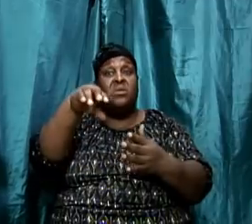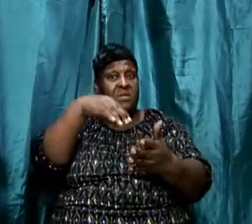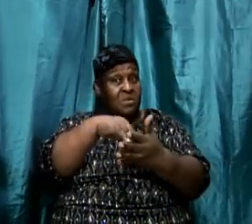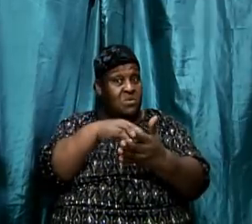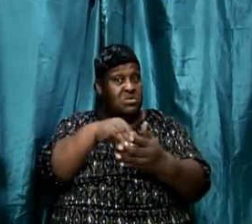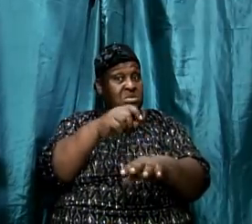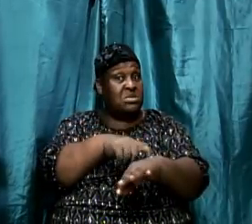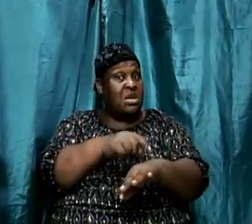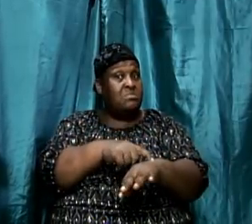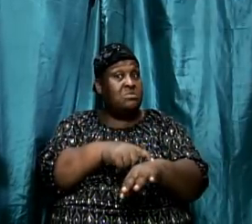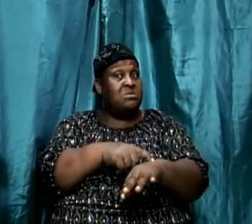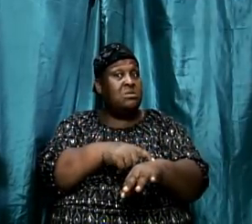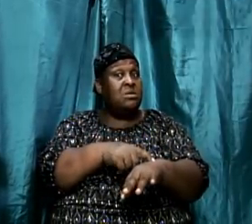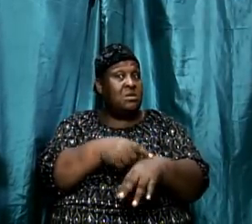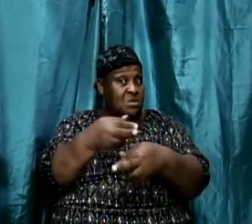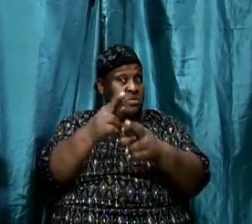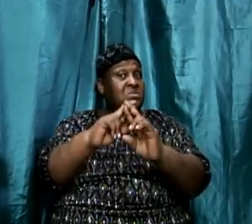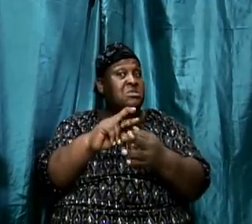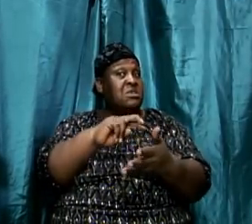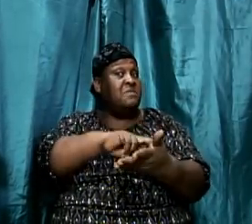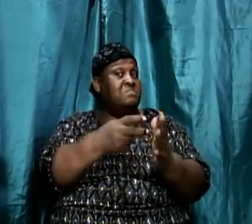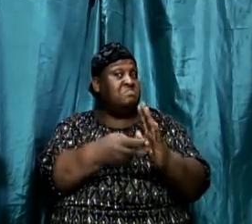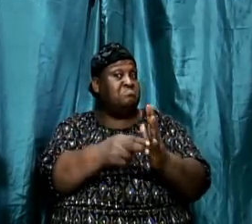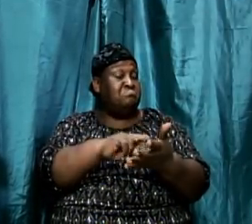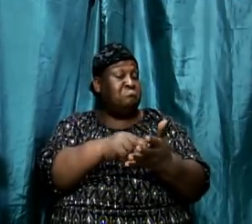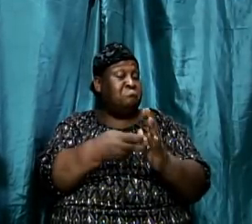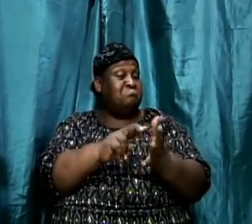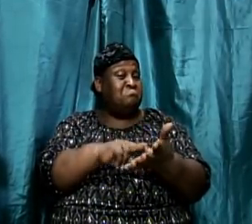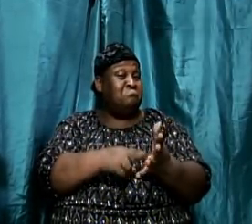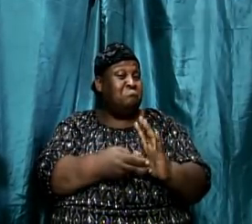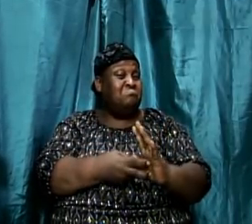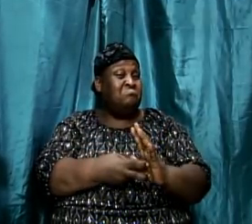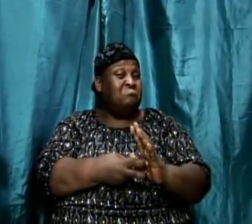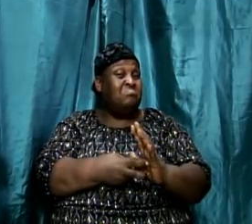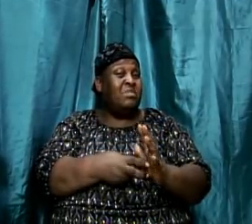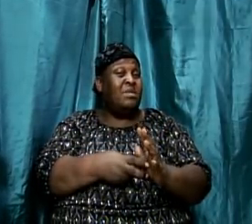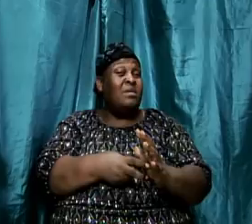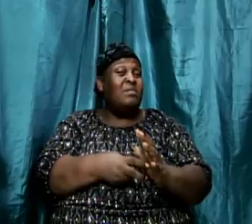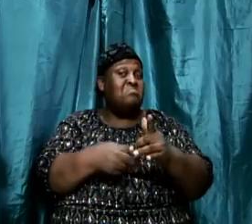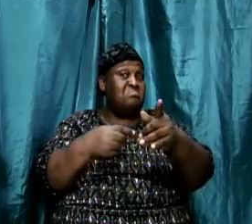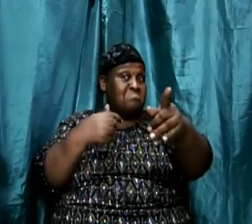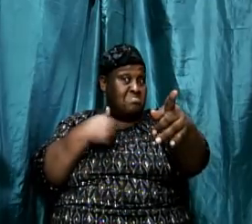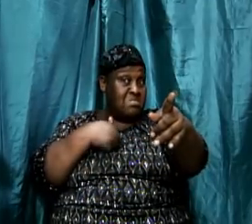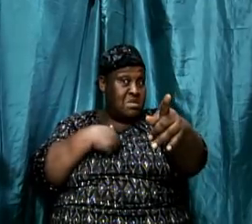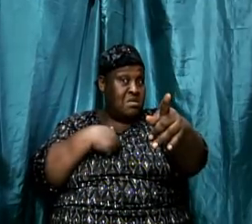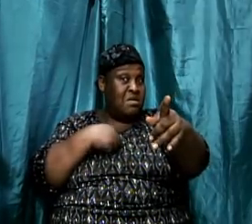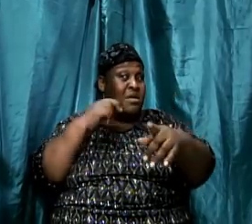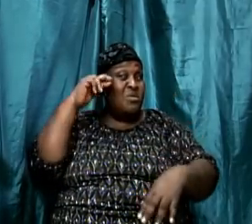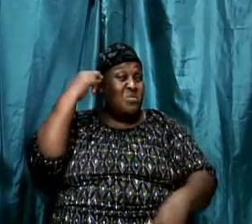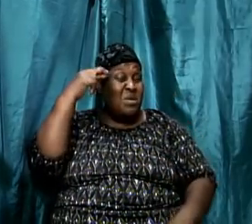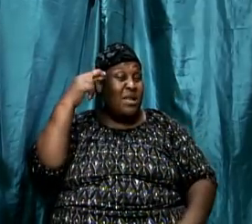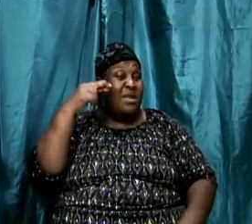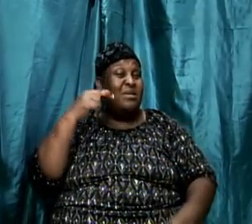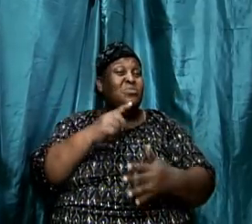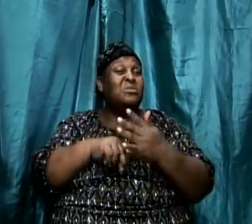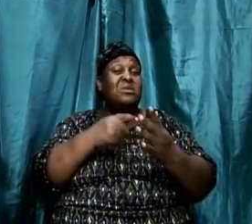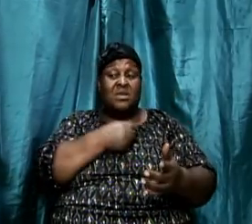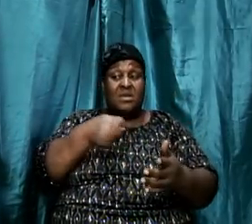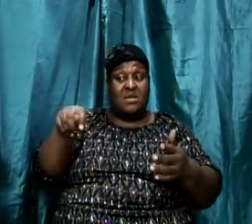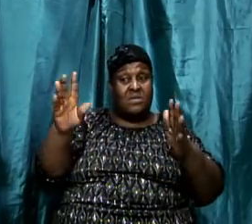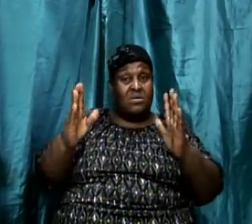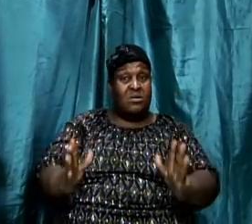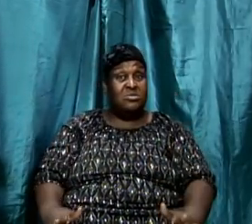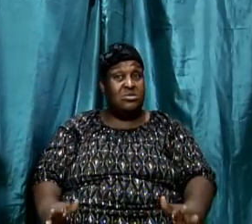how is it that a famous theologian could have made a statement like that? But I realized what he was doing. He was taking this approach. He was